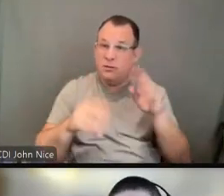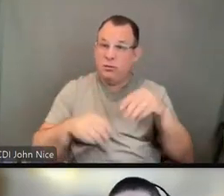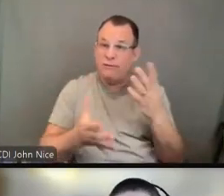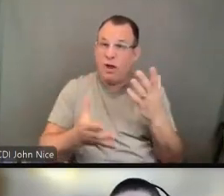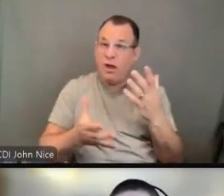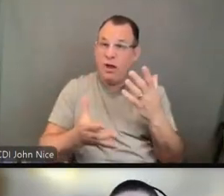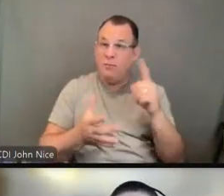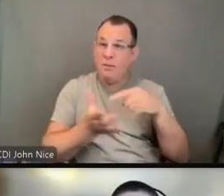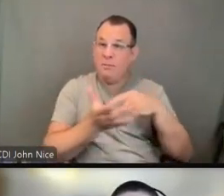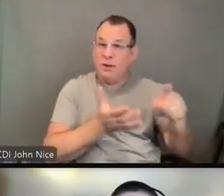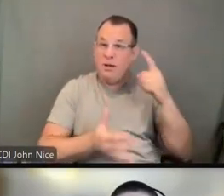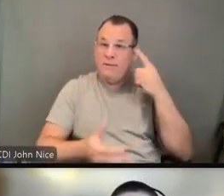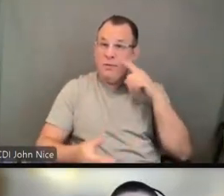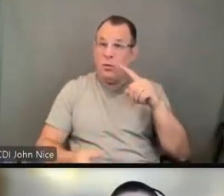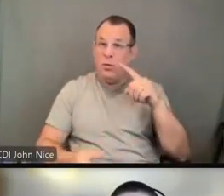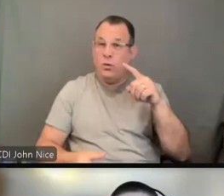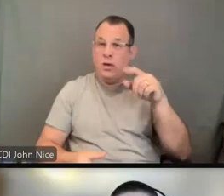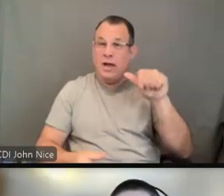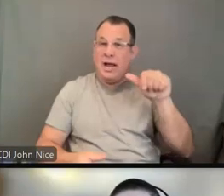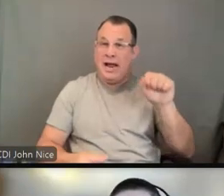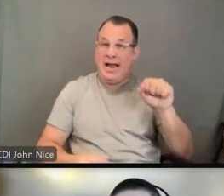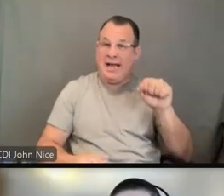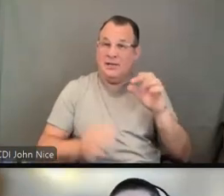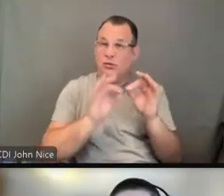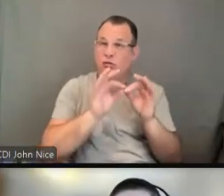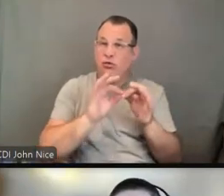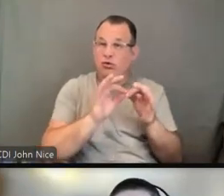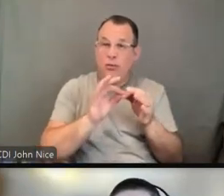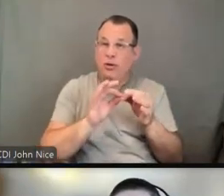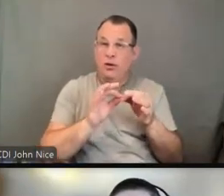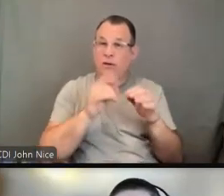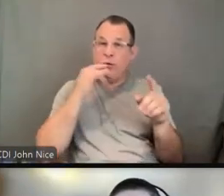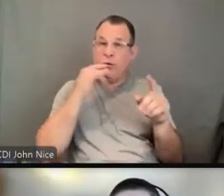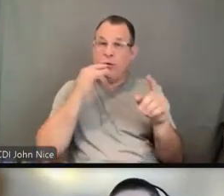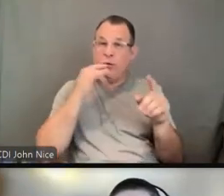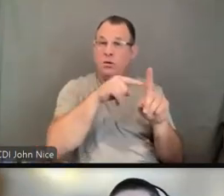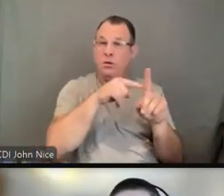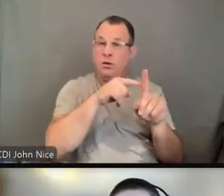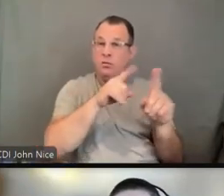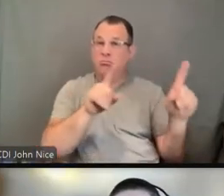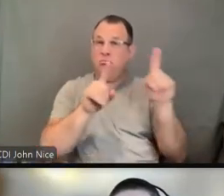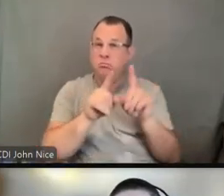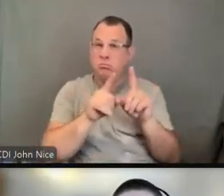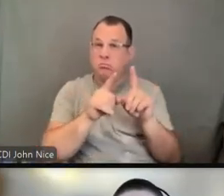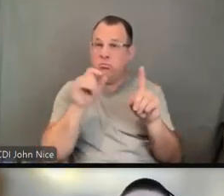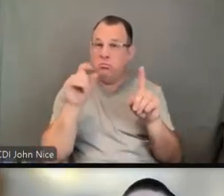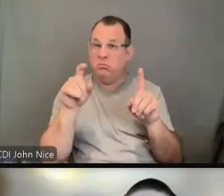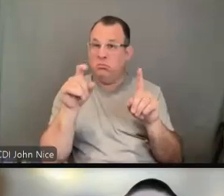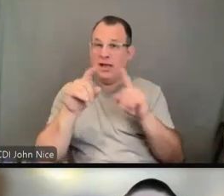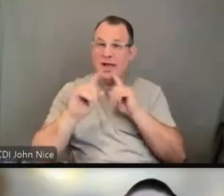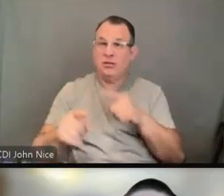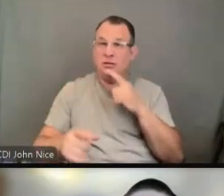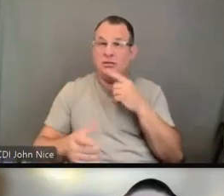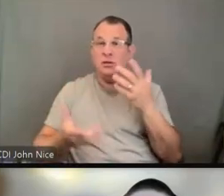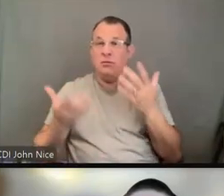services or interpreting for that paid companion? And the answer is probably, because the companion